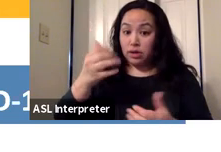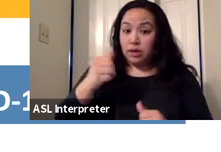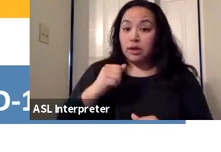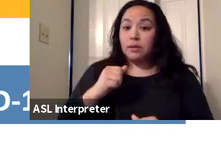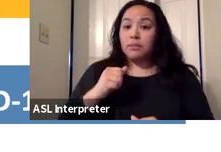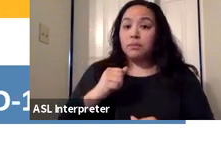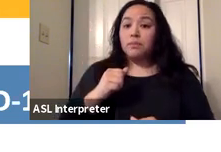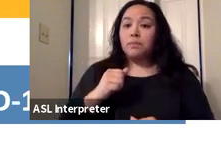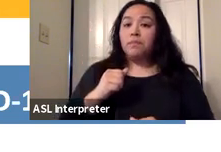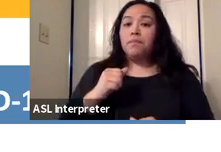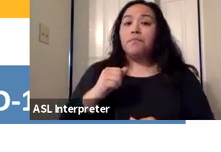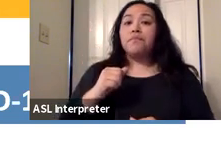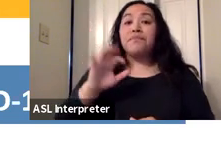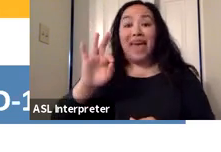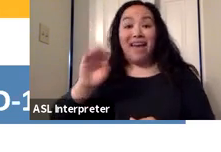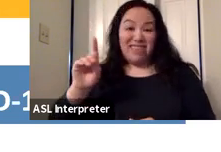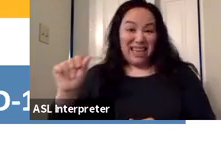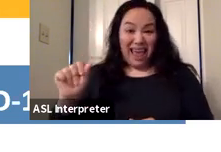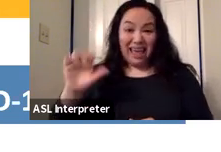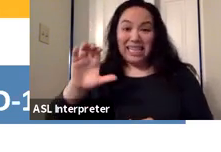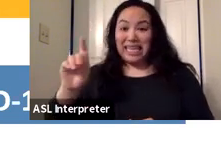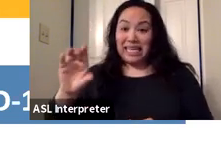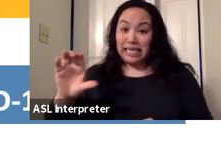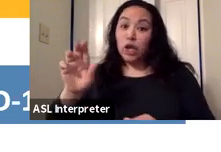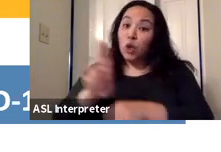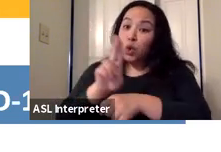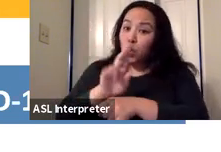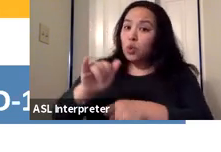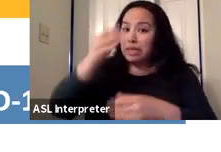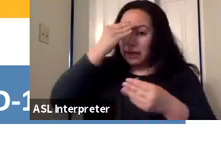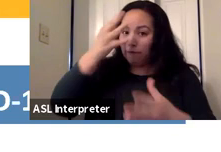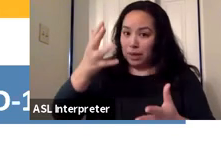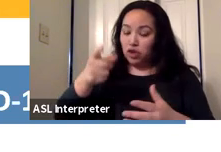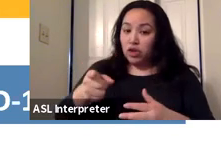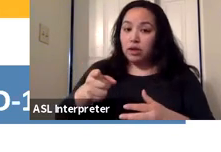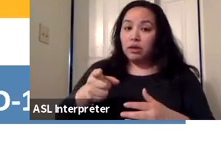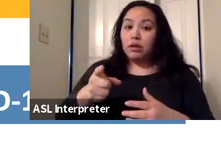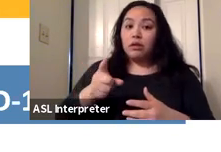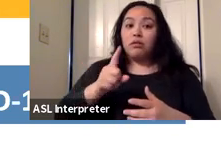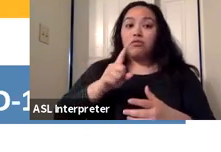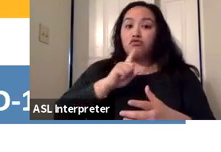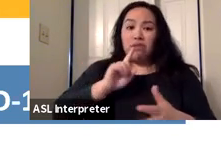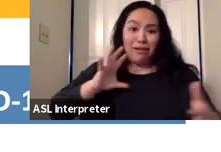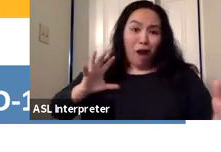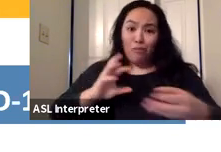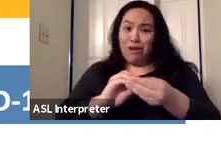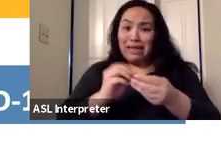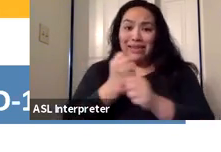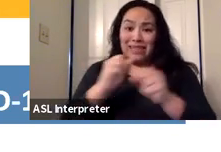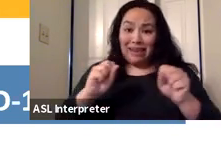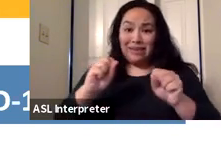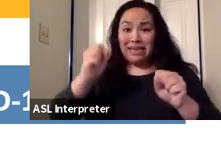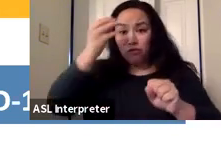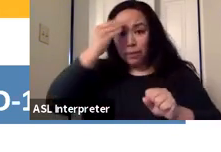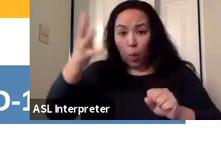And the FDA, they use this information that they got from that reporting system, very comprehensive safety reporting system, in order